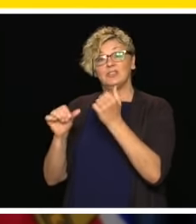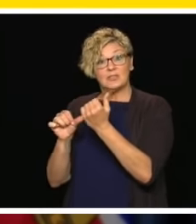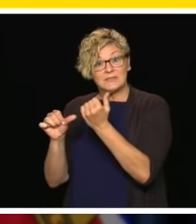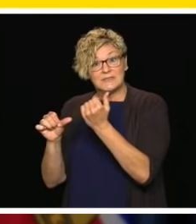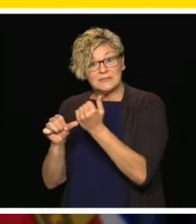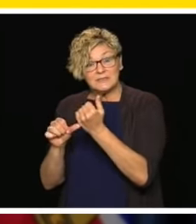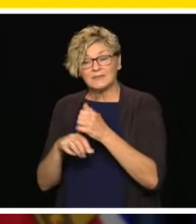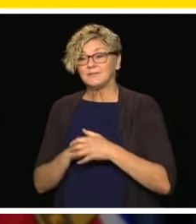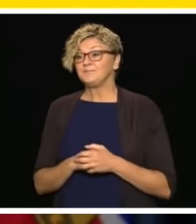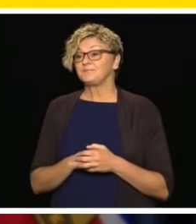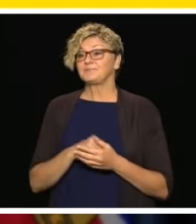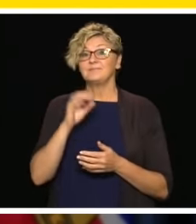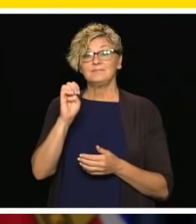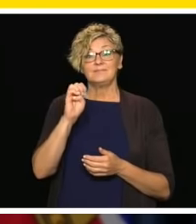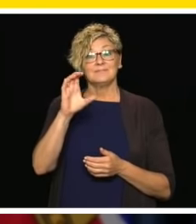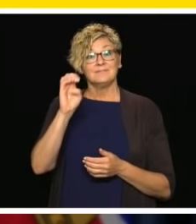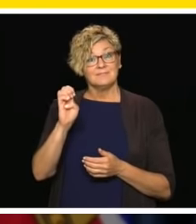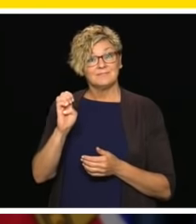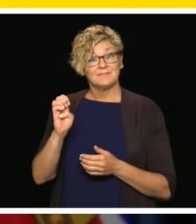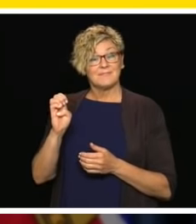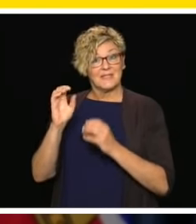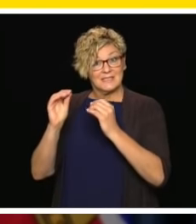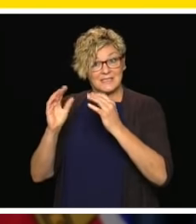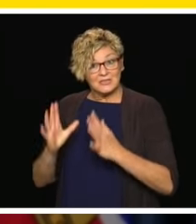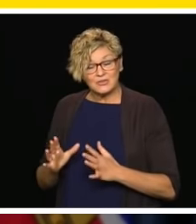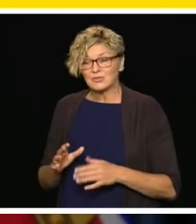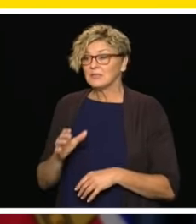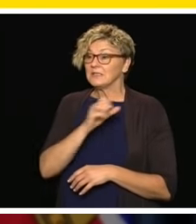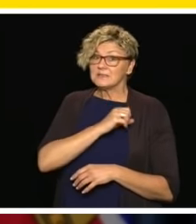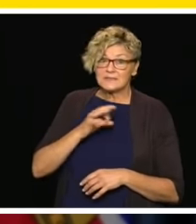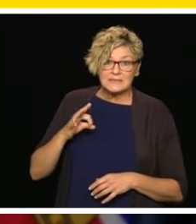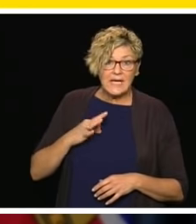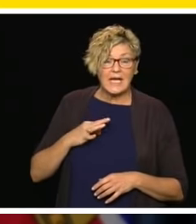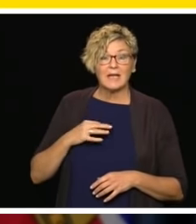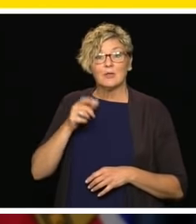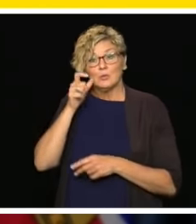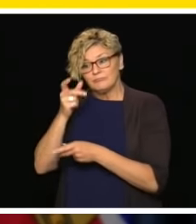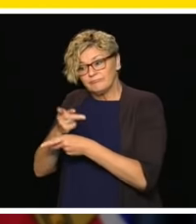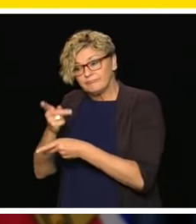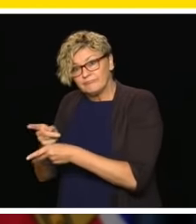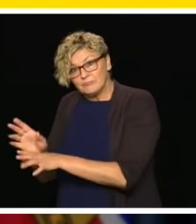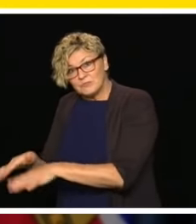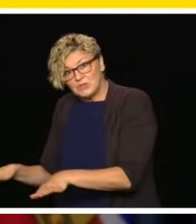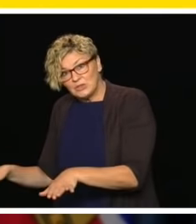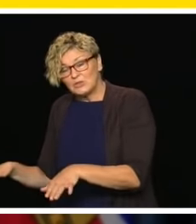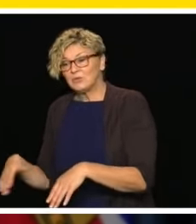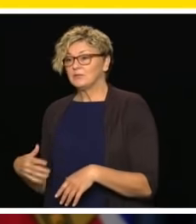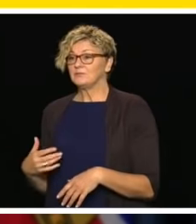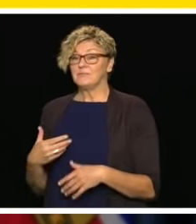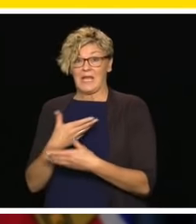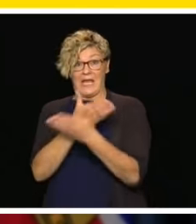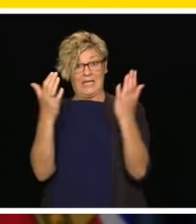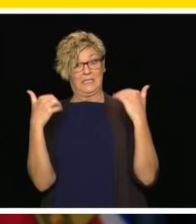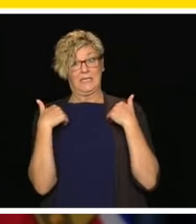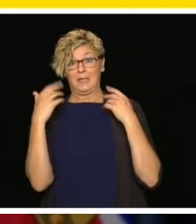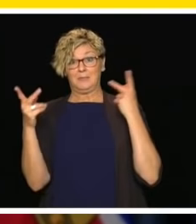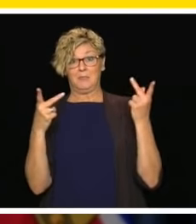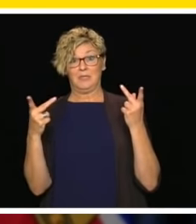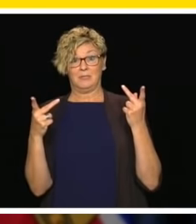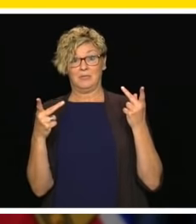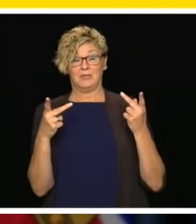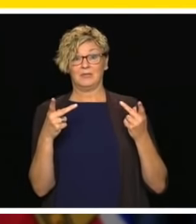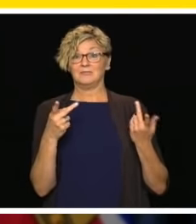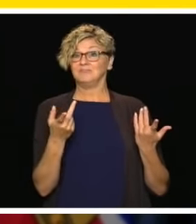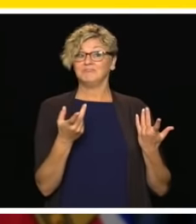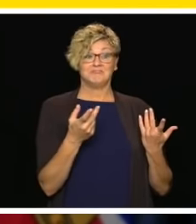teaching assistants, early childhood educators, staff, child care providers, young people in daycare and students from kindergarten to grade